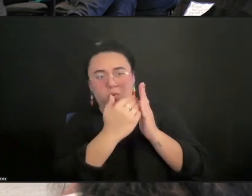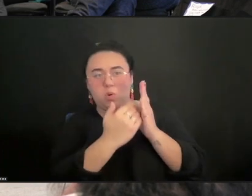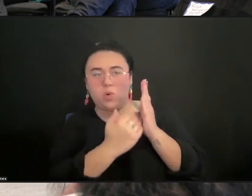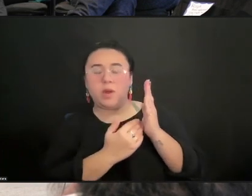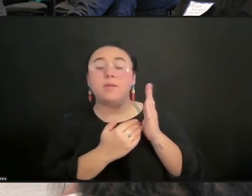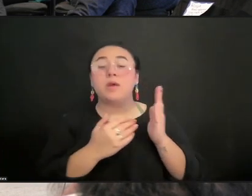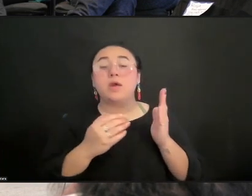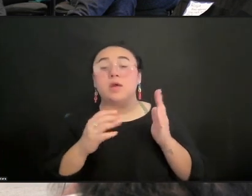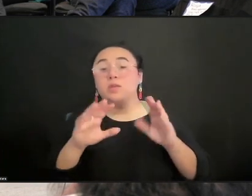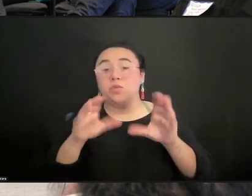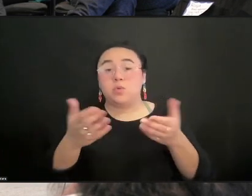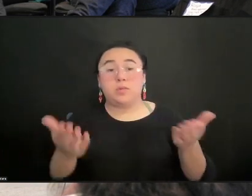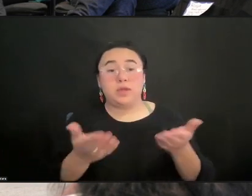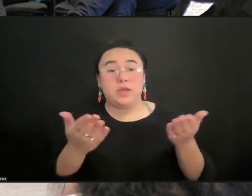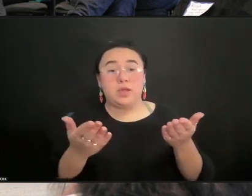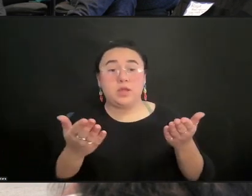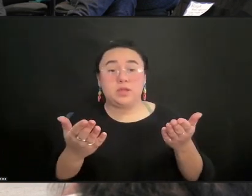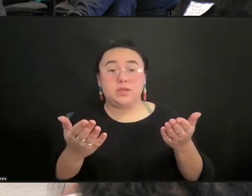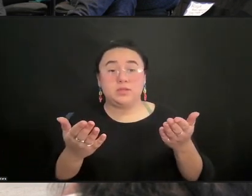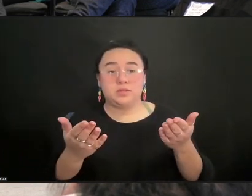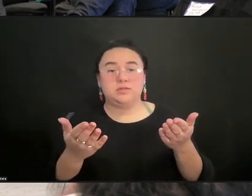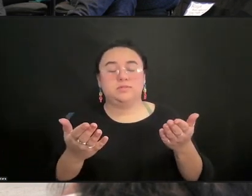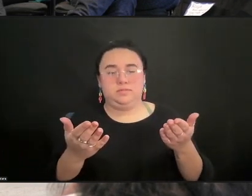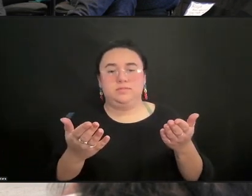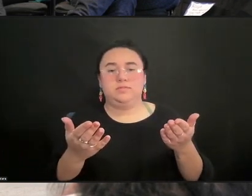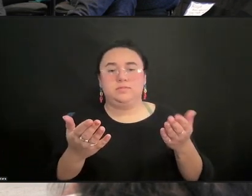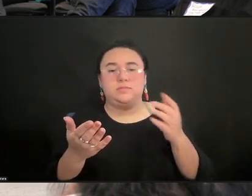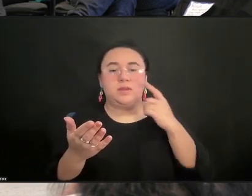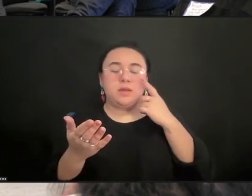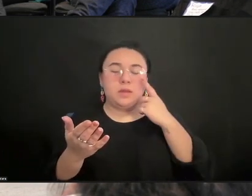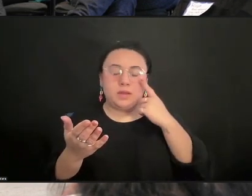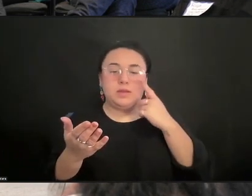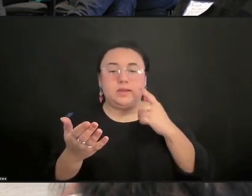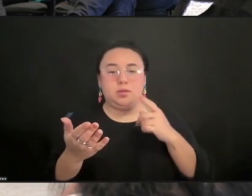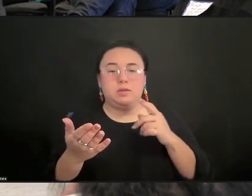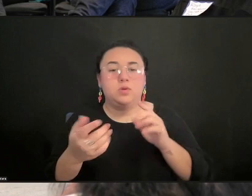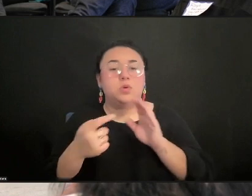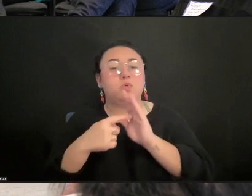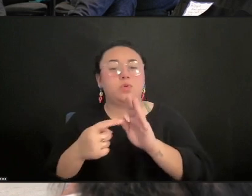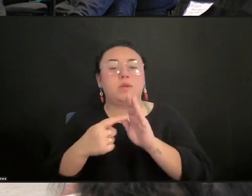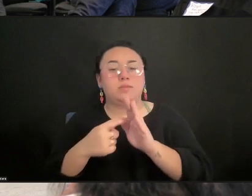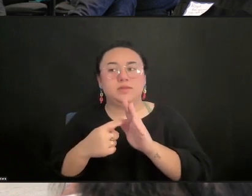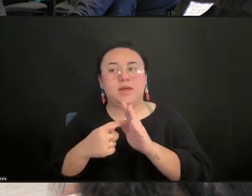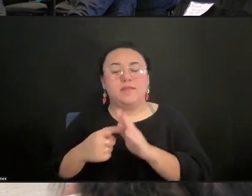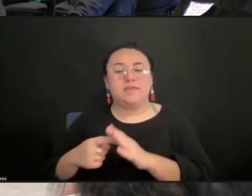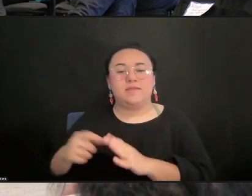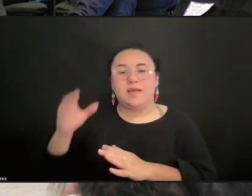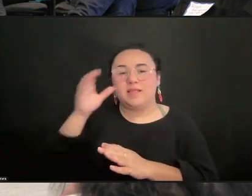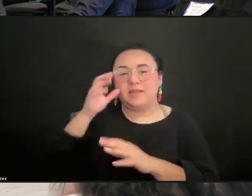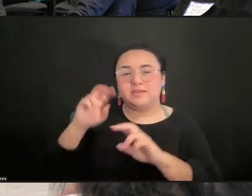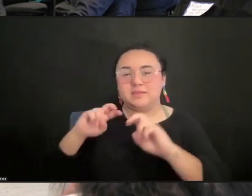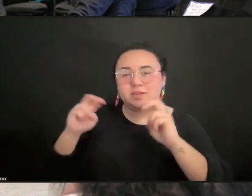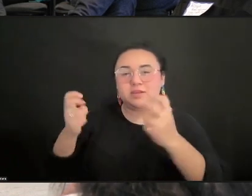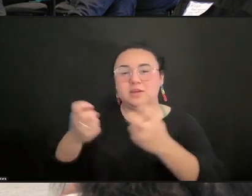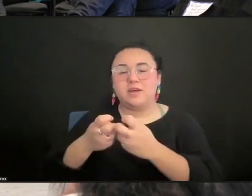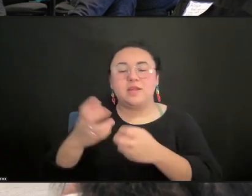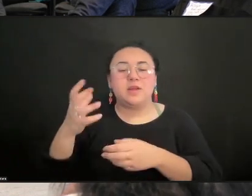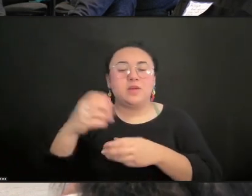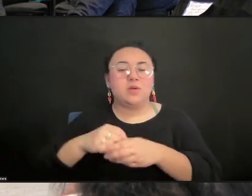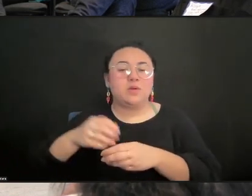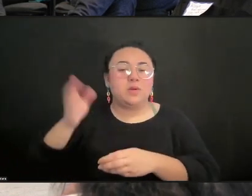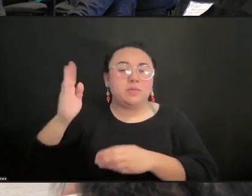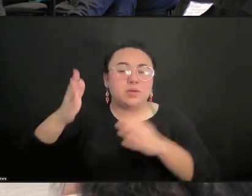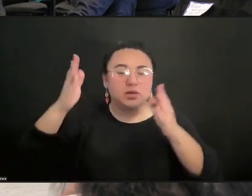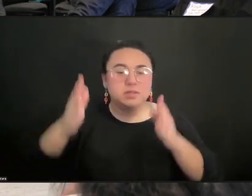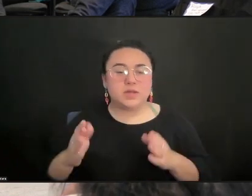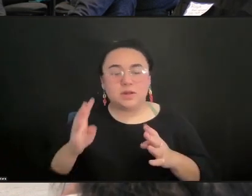are mirroring those around the listening circle. And they include presenters, creative producers, artists, and